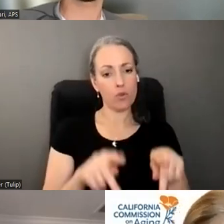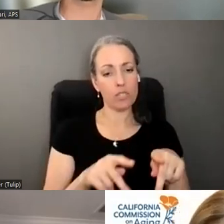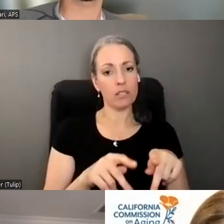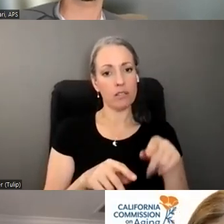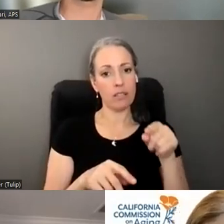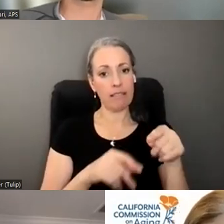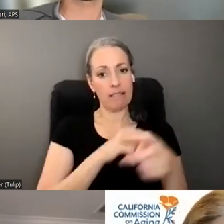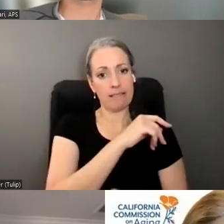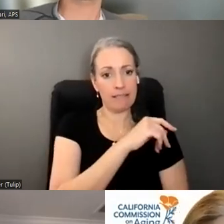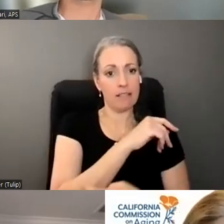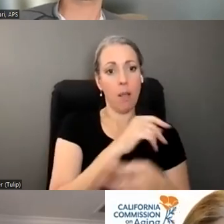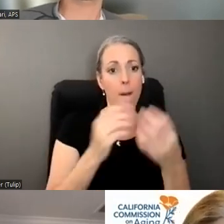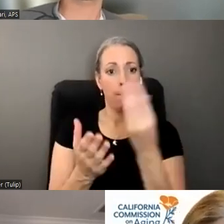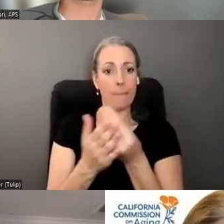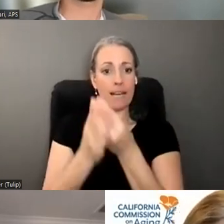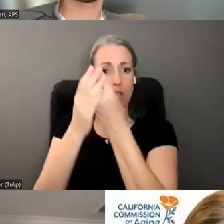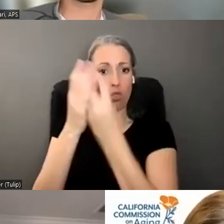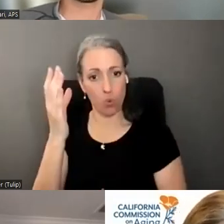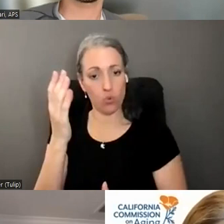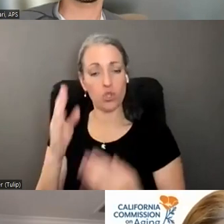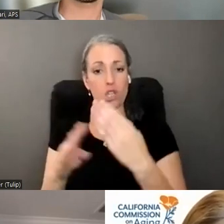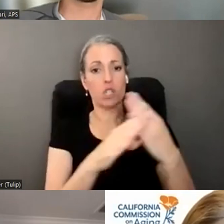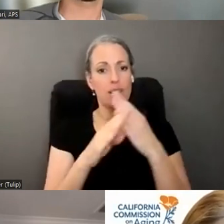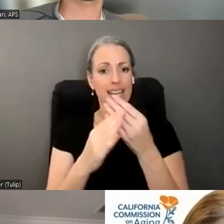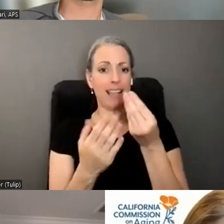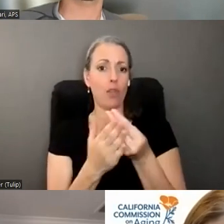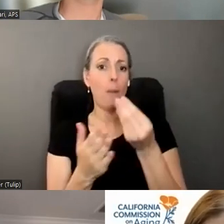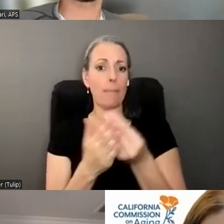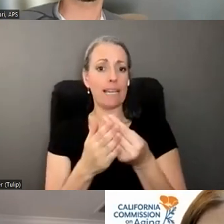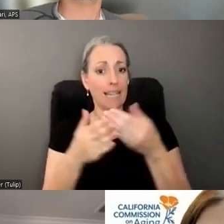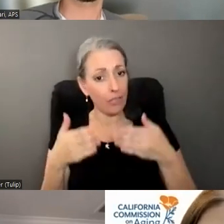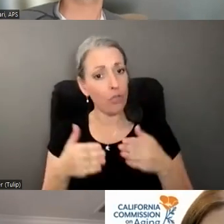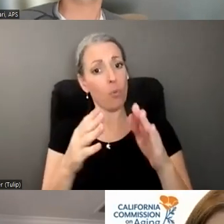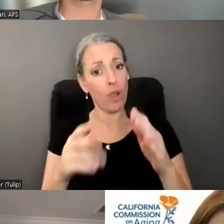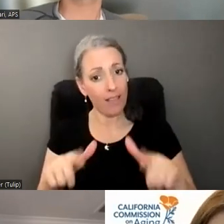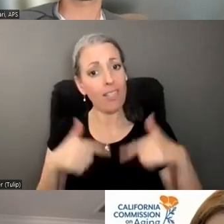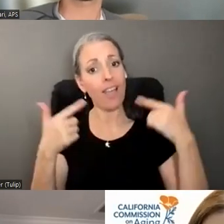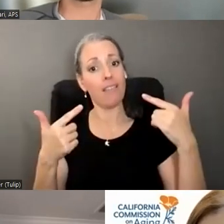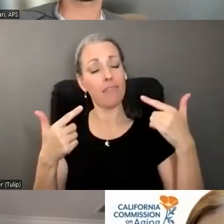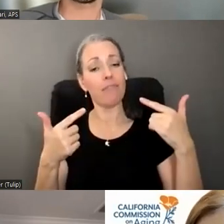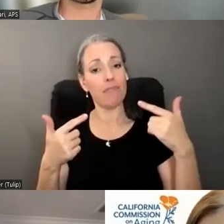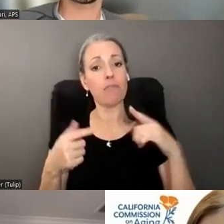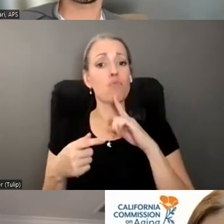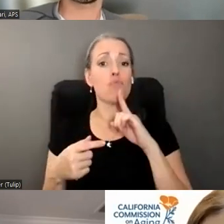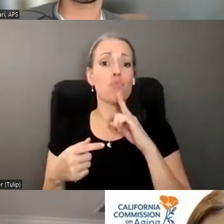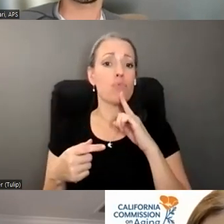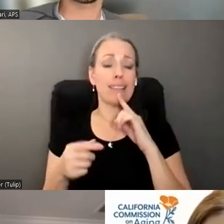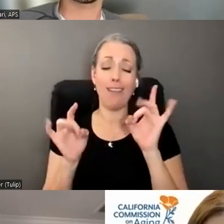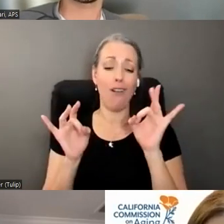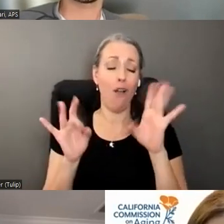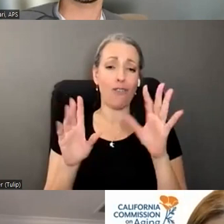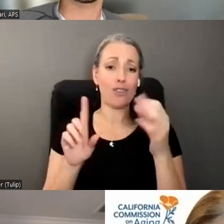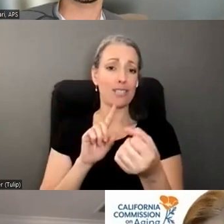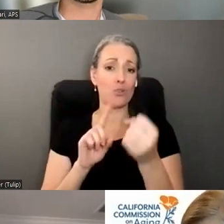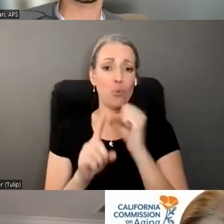happen soon enough to protect their finances and their way of life um it it's a really terrible situation